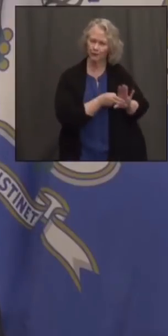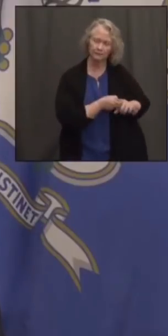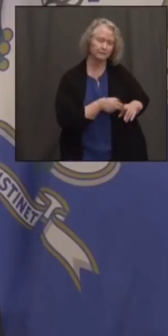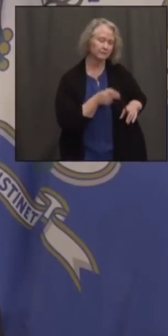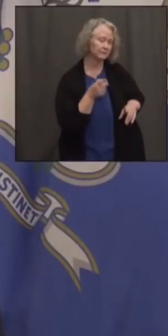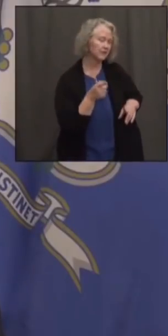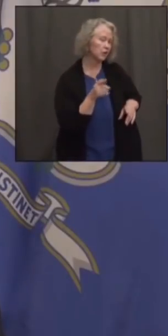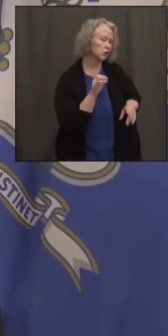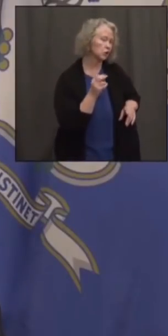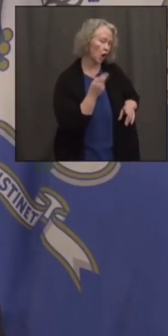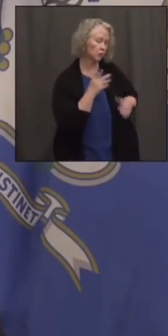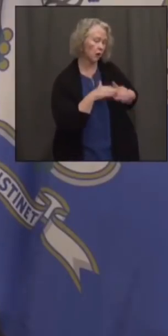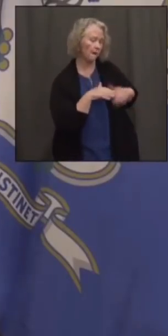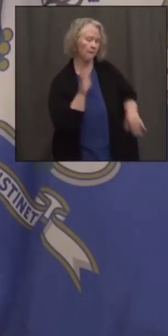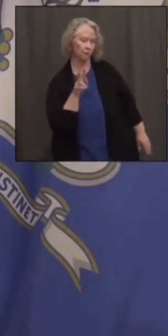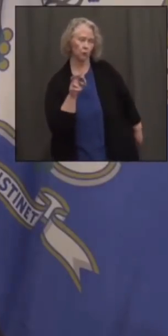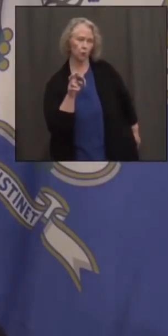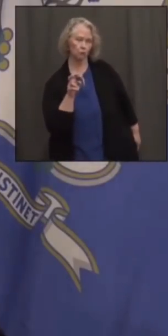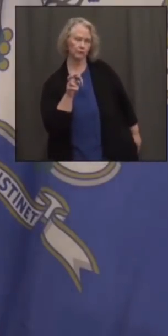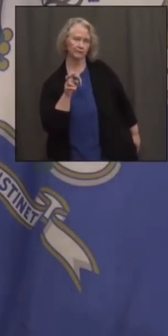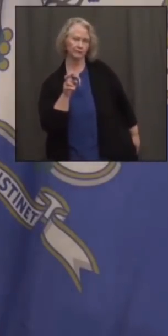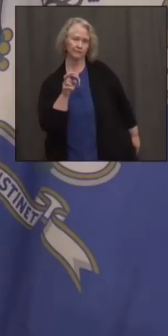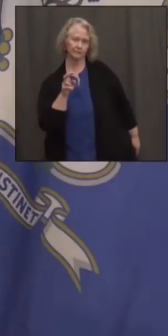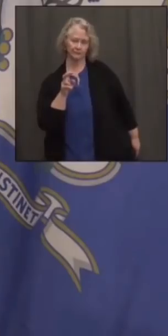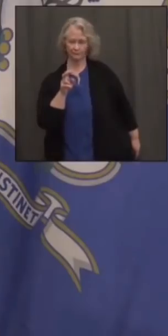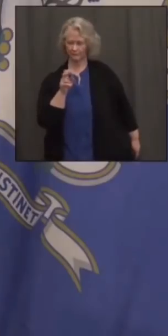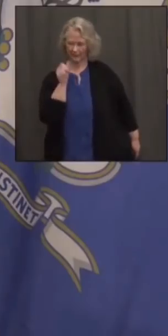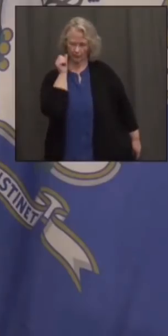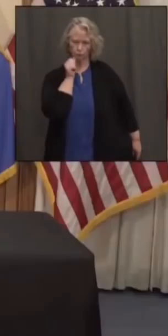I was well over 200 as of yesterday.